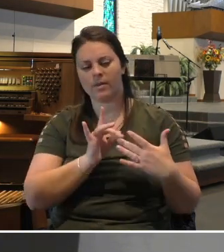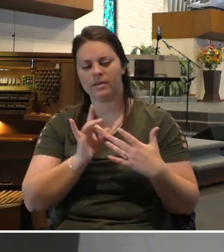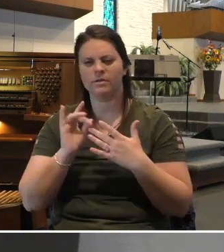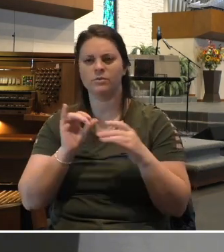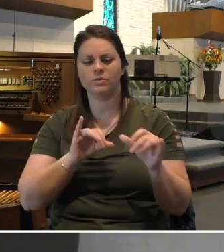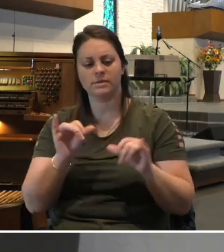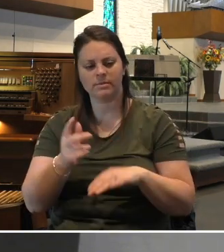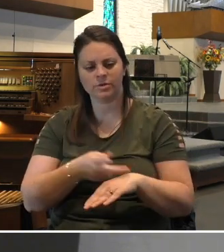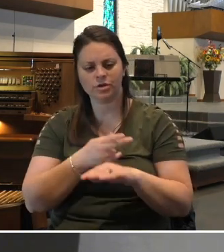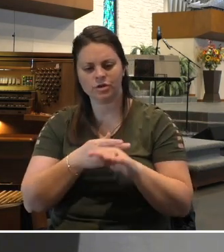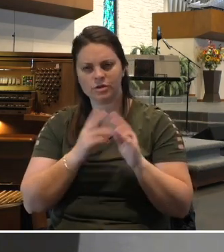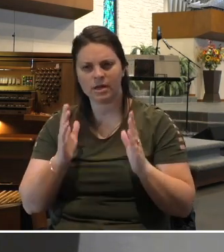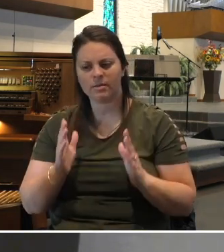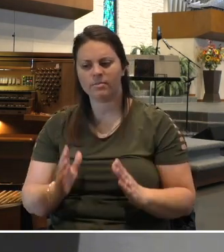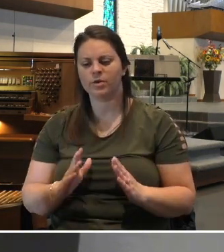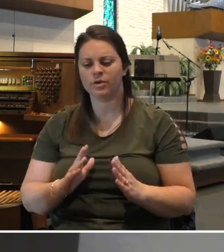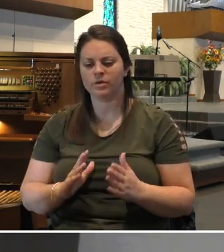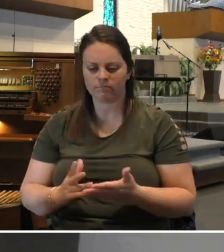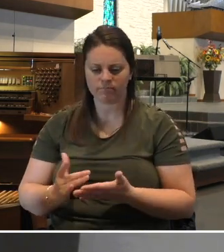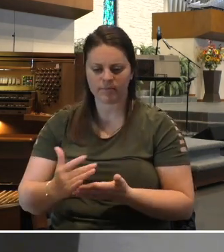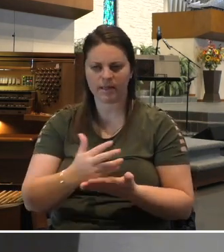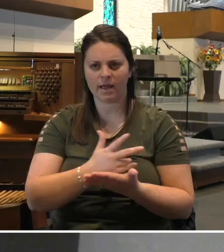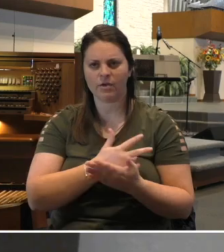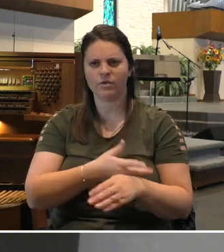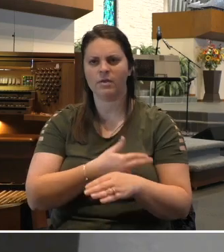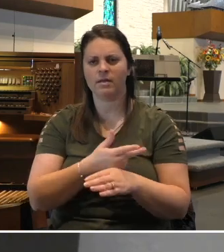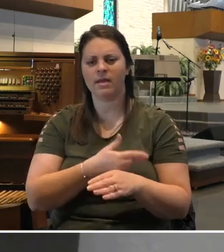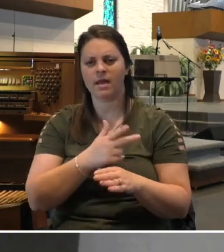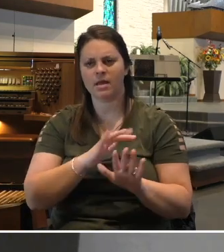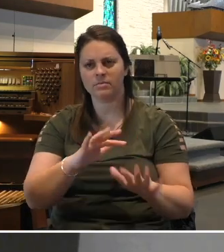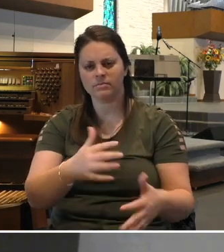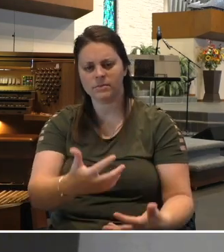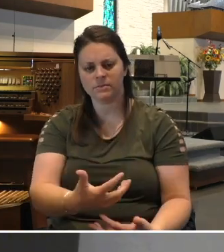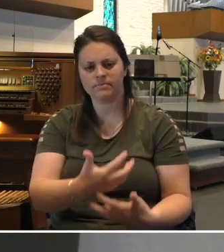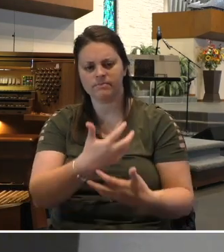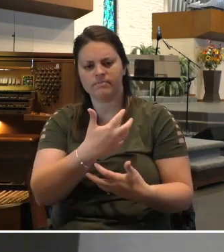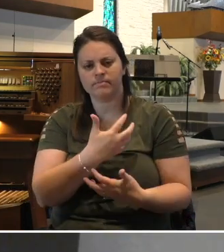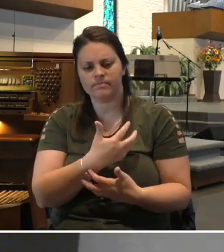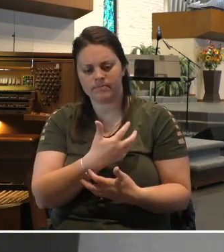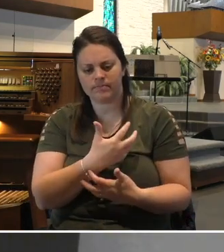lambs, gently hold you in my bosom.